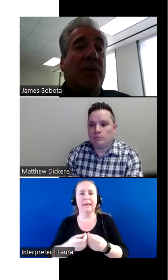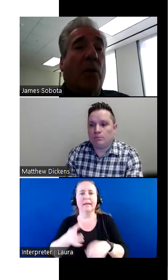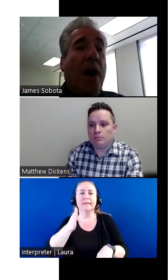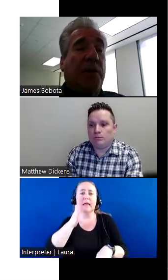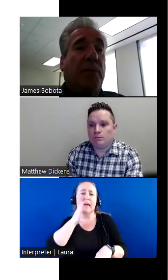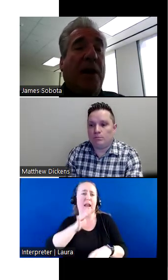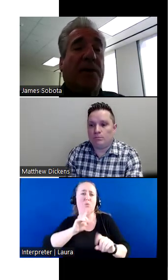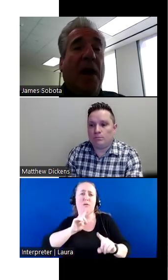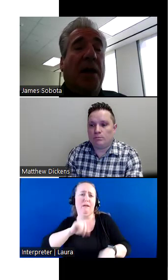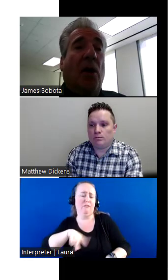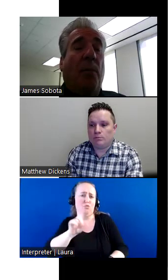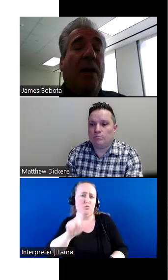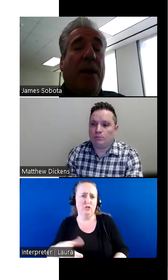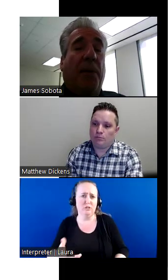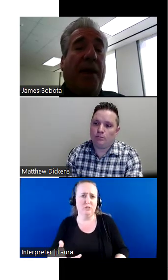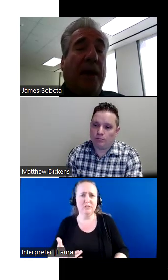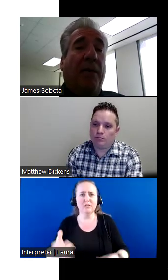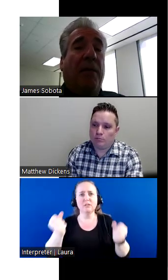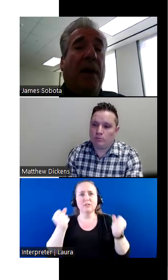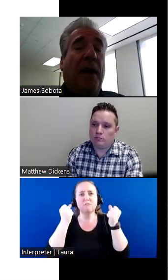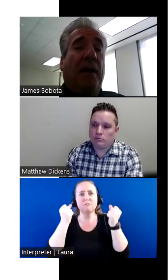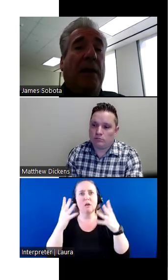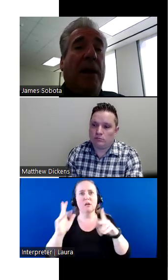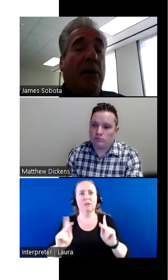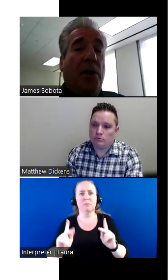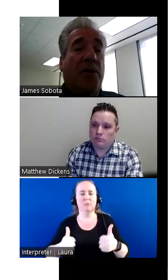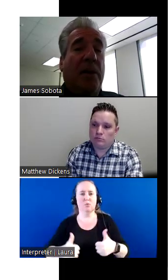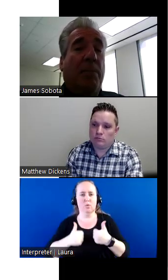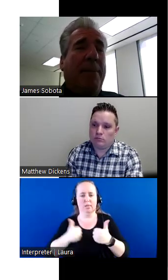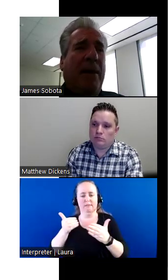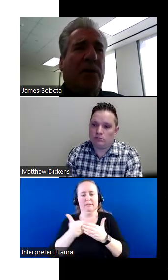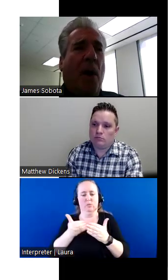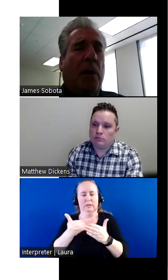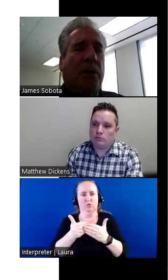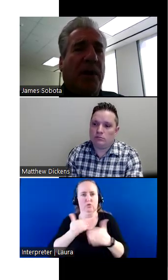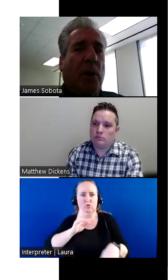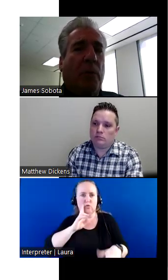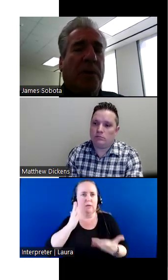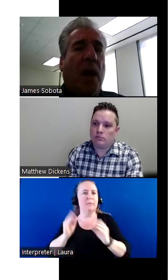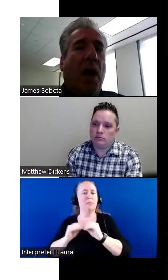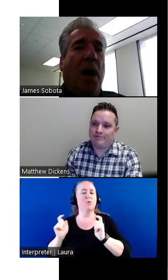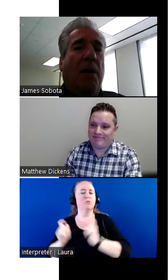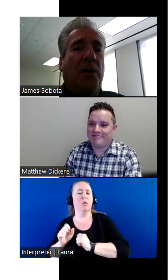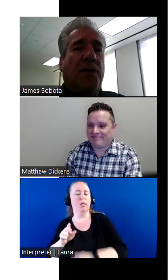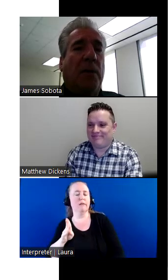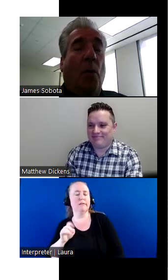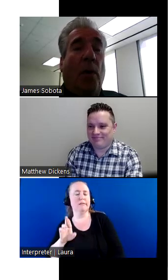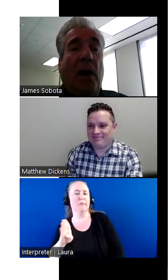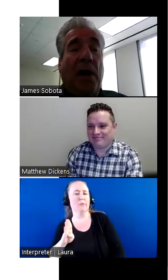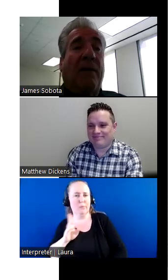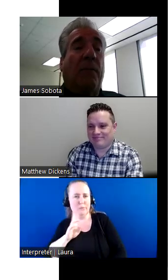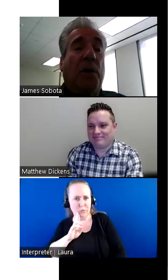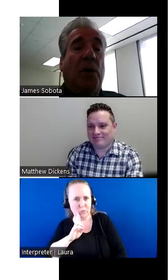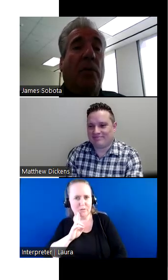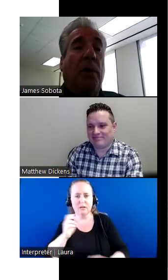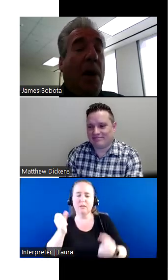answer questions because, you know, many people that live near Houston, maybe in a smaller suburbs of Houston, well,